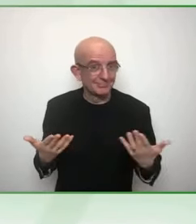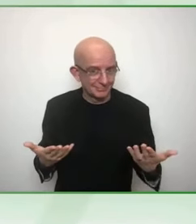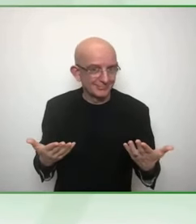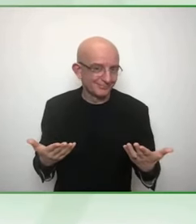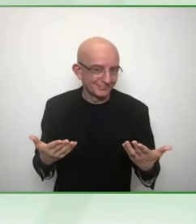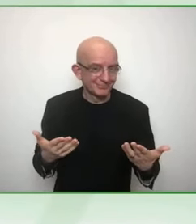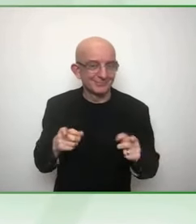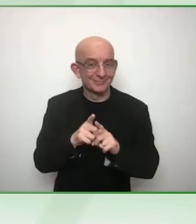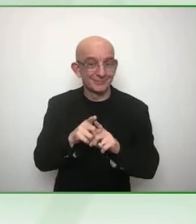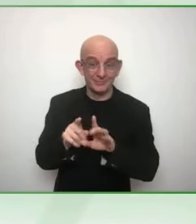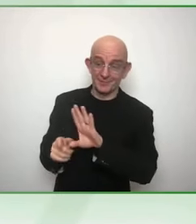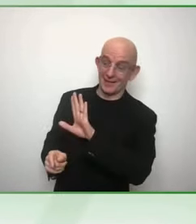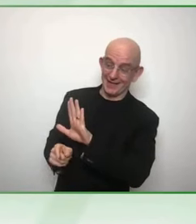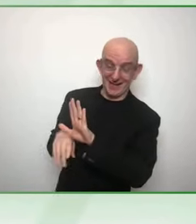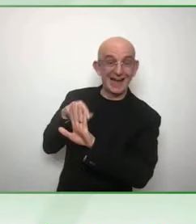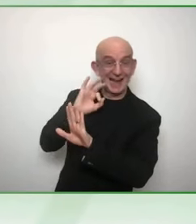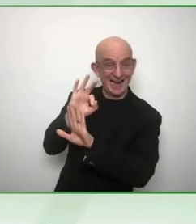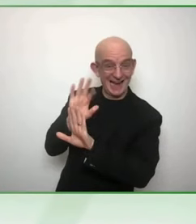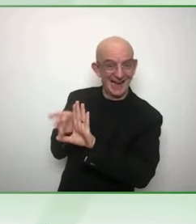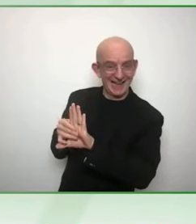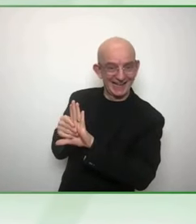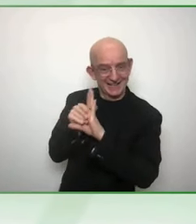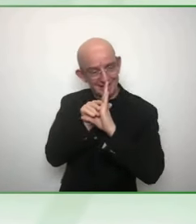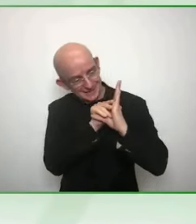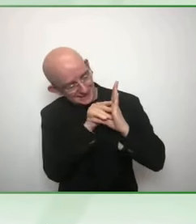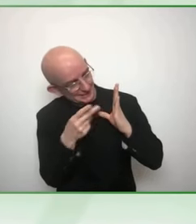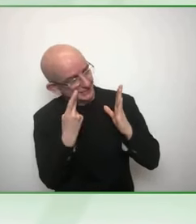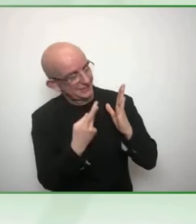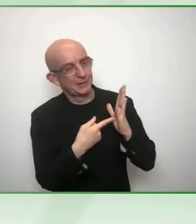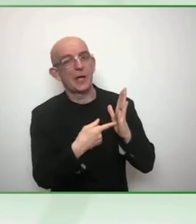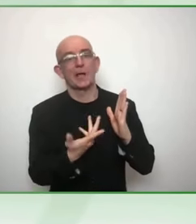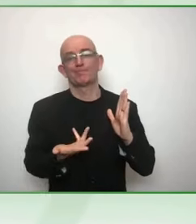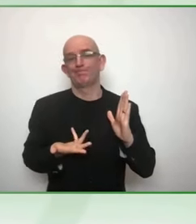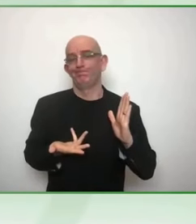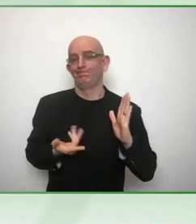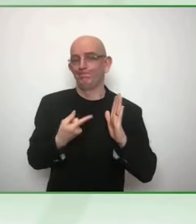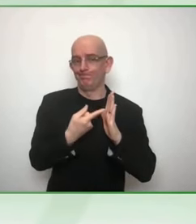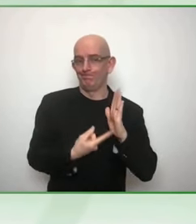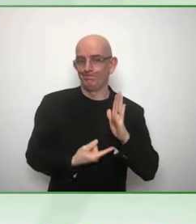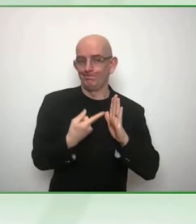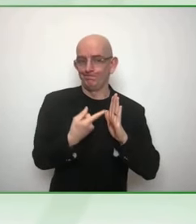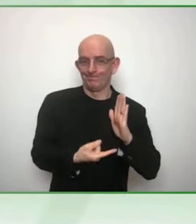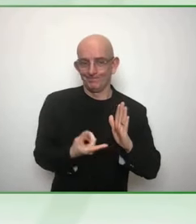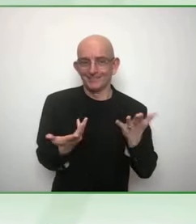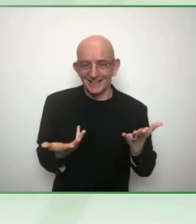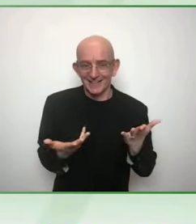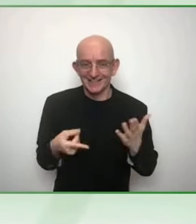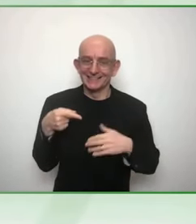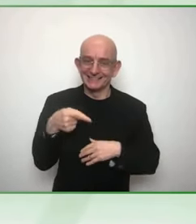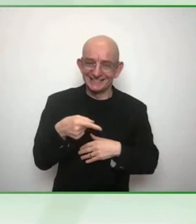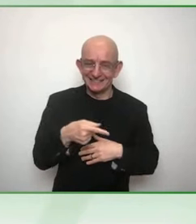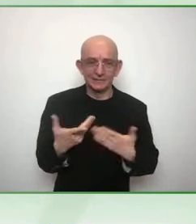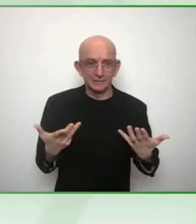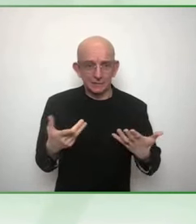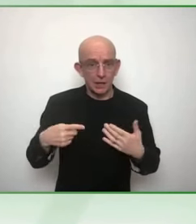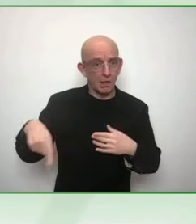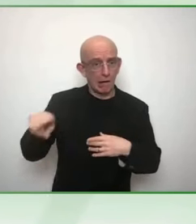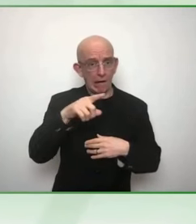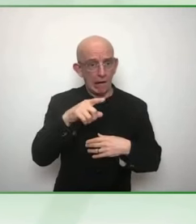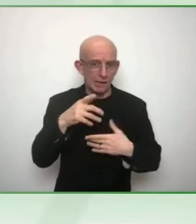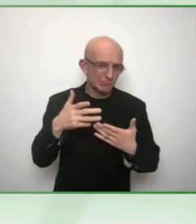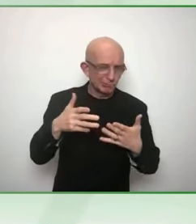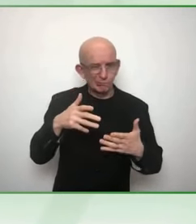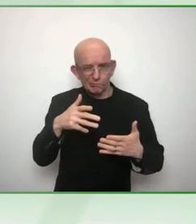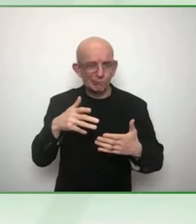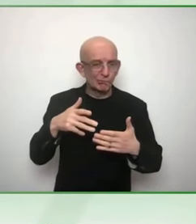have a systematic way of measuring the extent of disability-inclusive development in